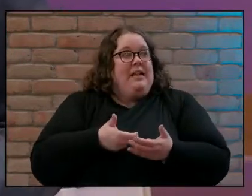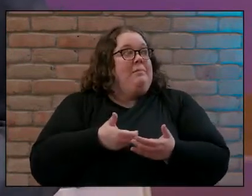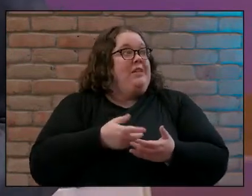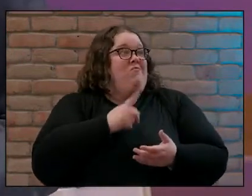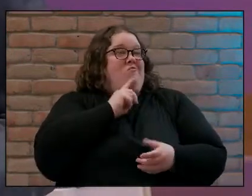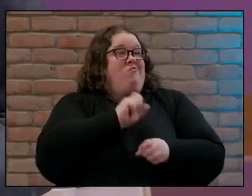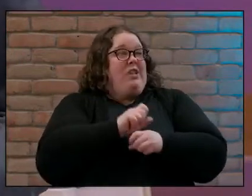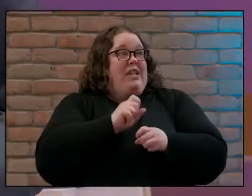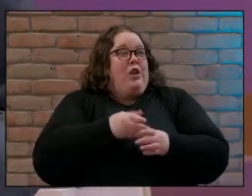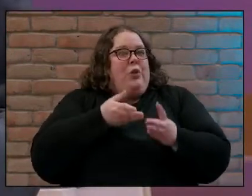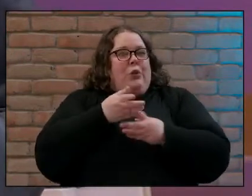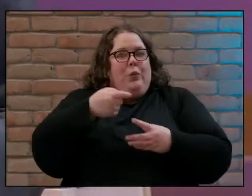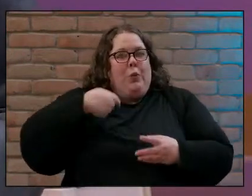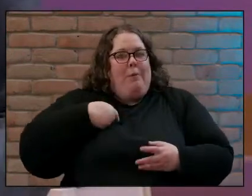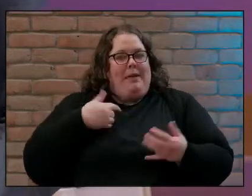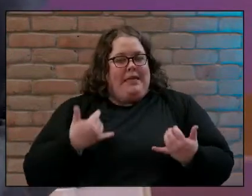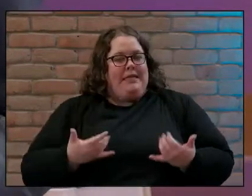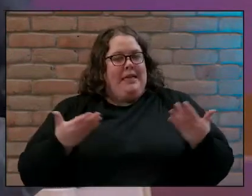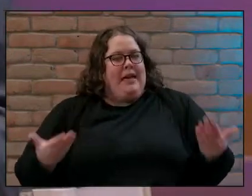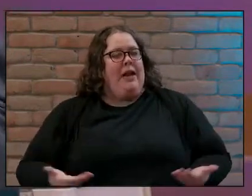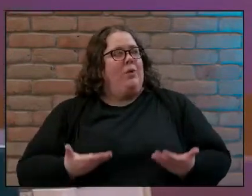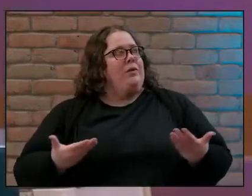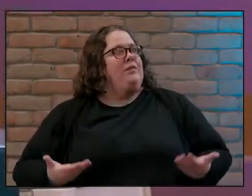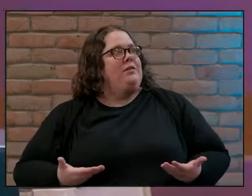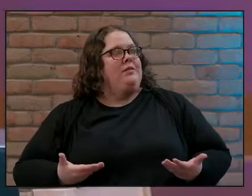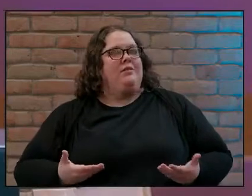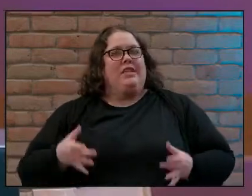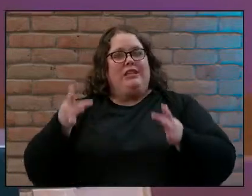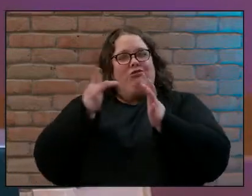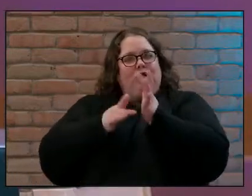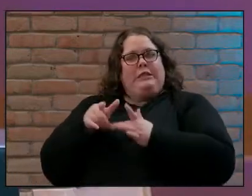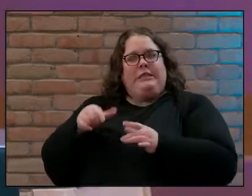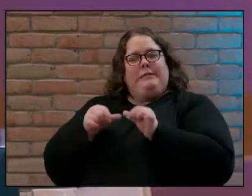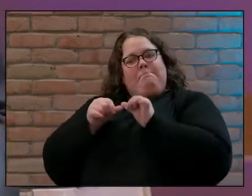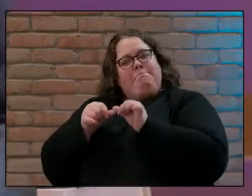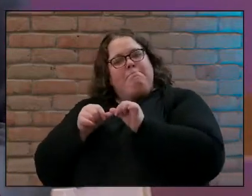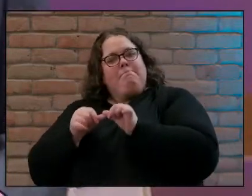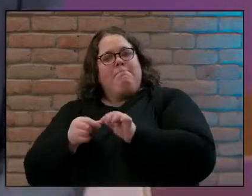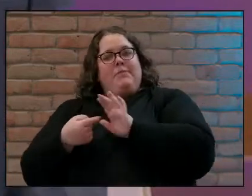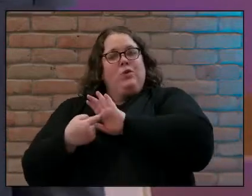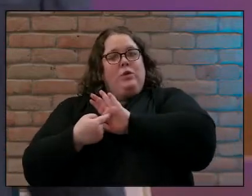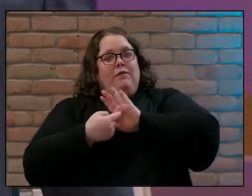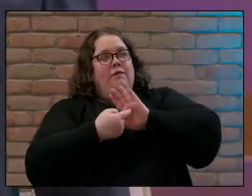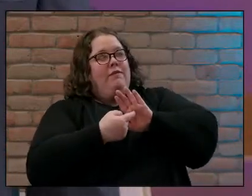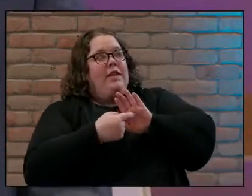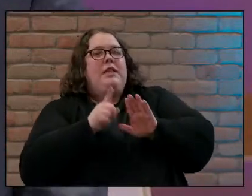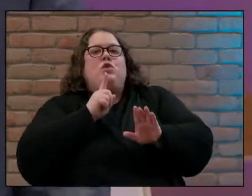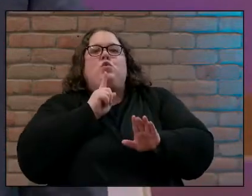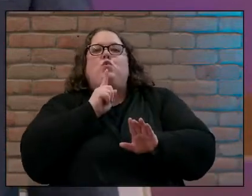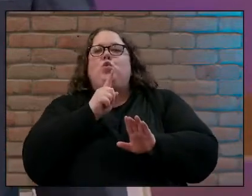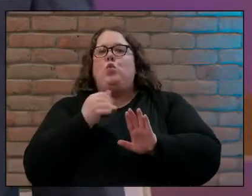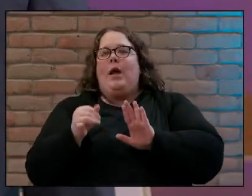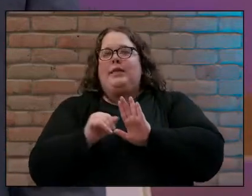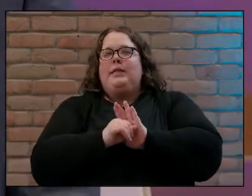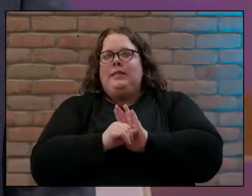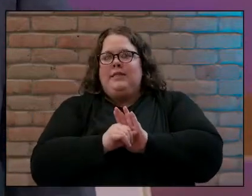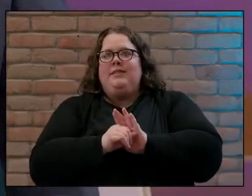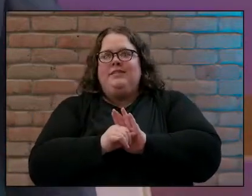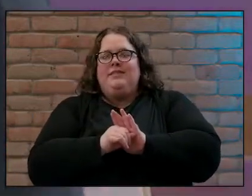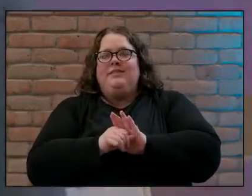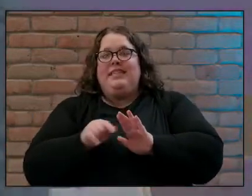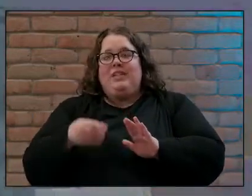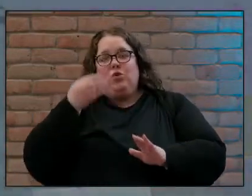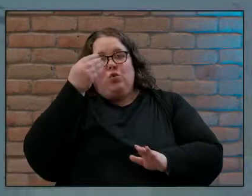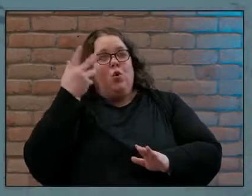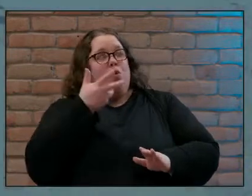is here and it is now and then he goes on to reveal to her his true identity Jesus told